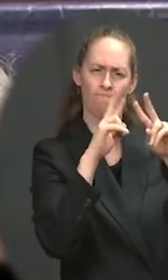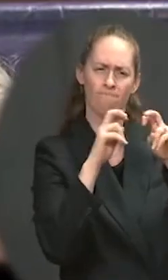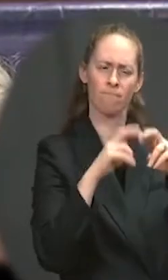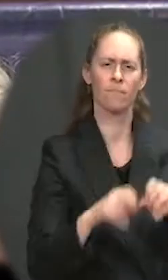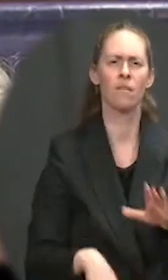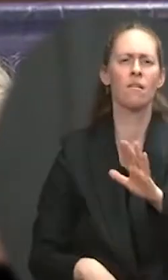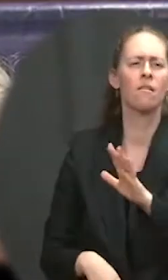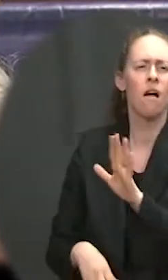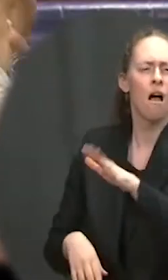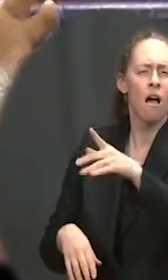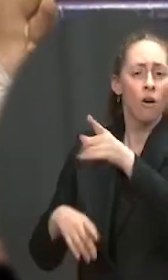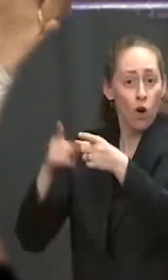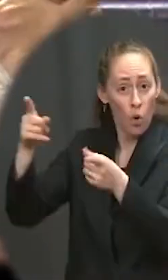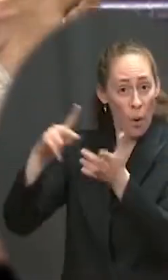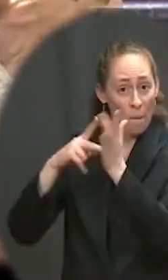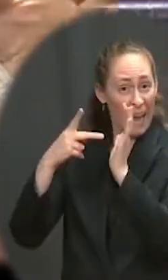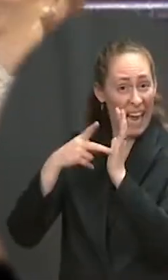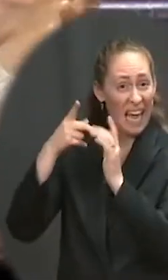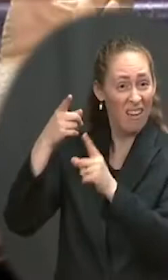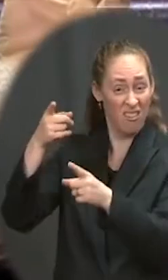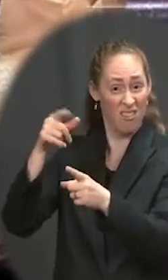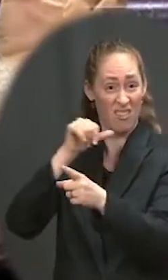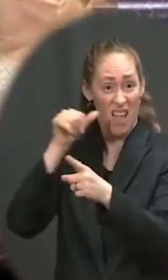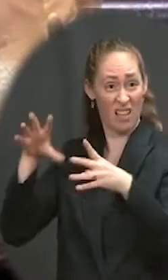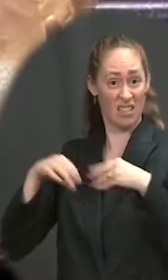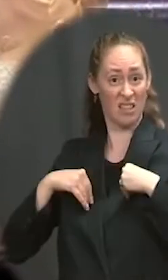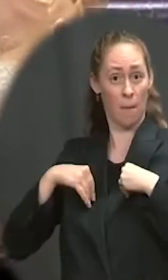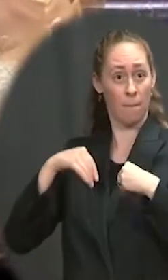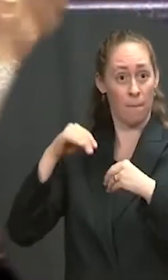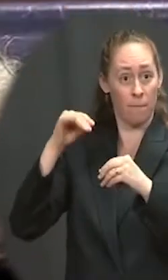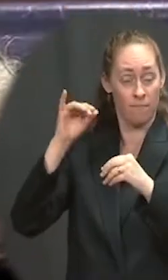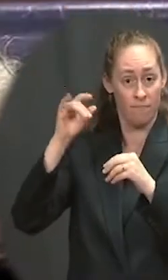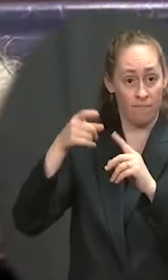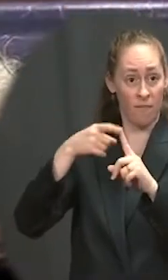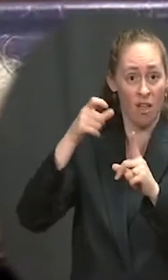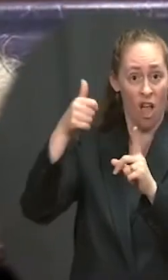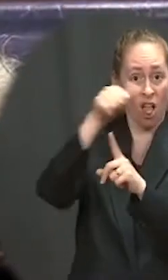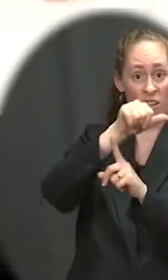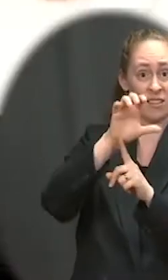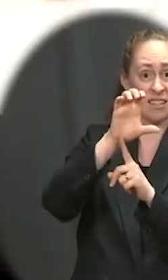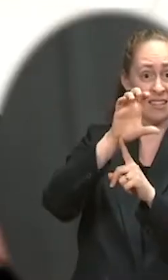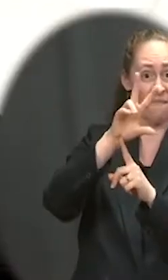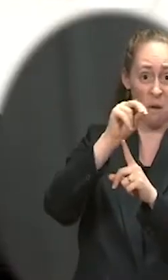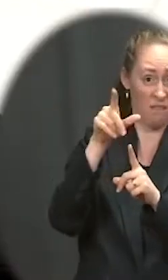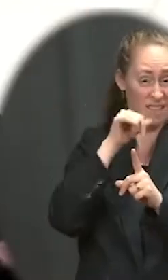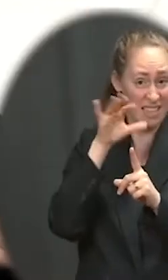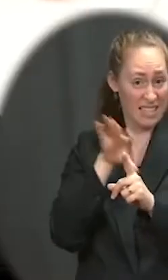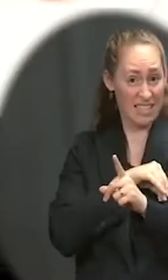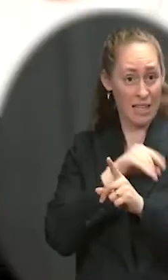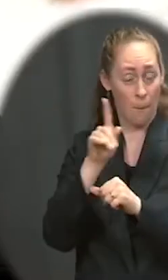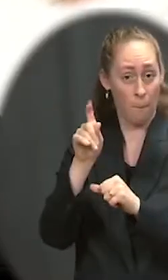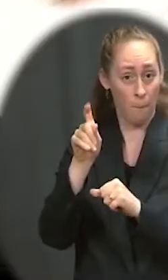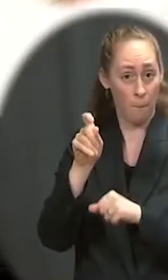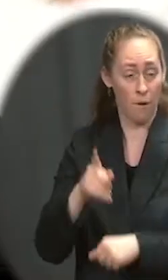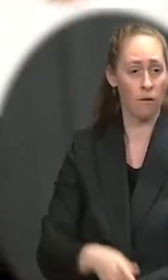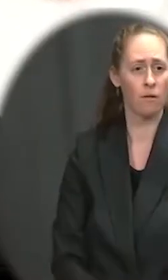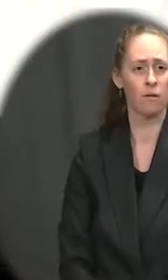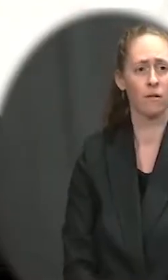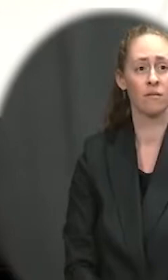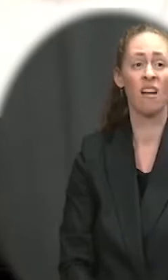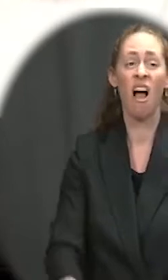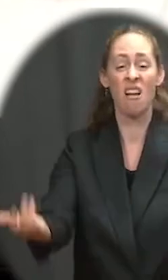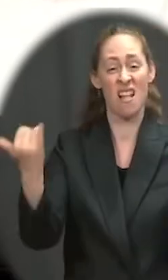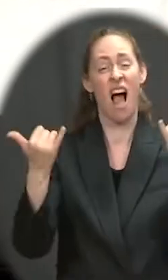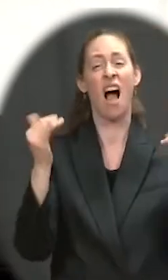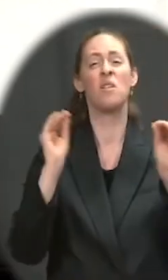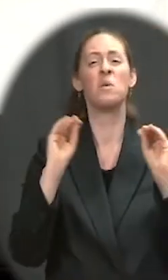not embracing whatever the official assessment will be from CBO and JCT. Well, Hans, there is no assessment at this point in time. Our